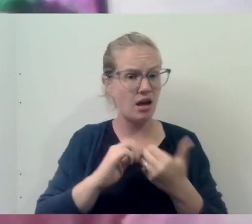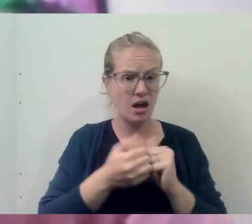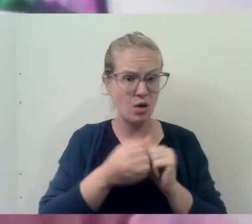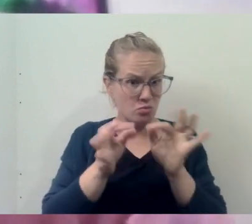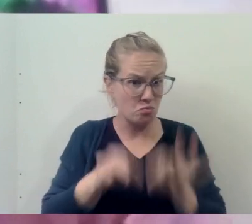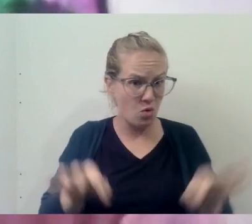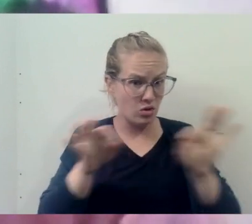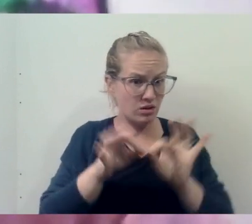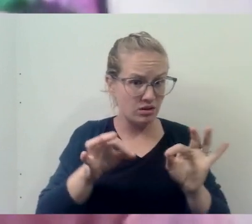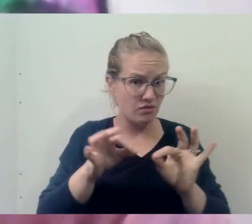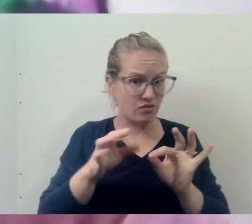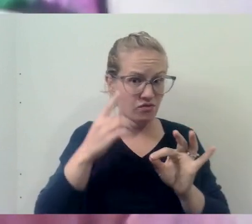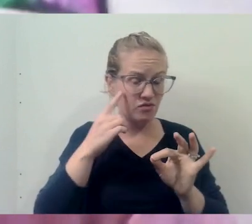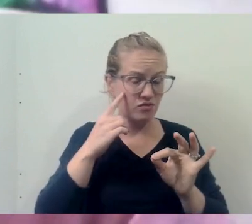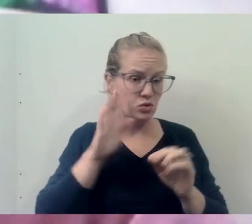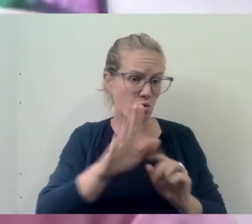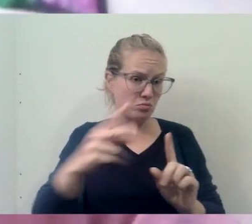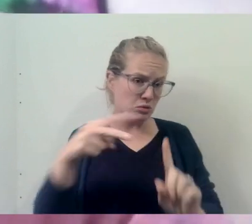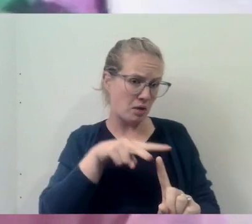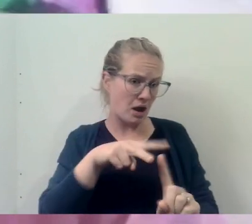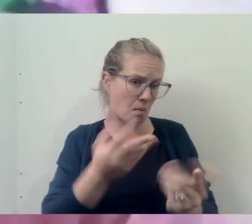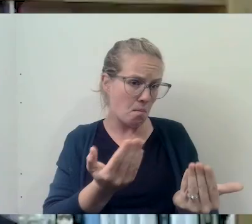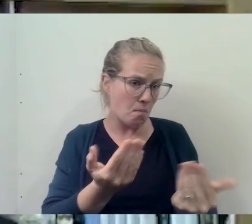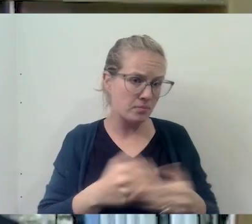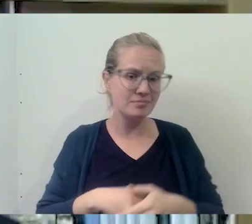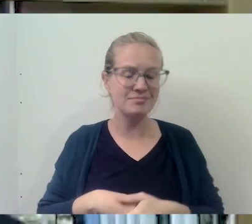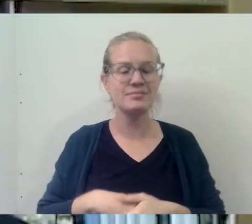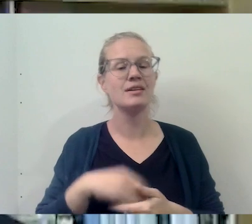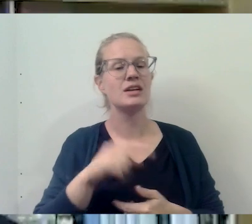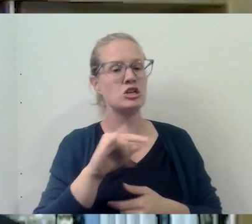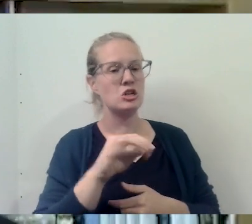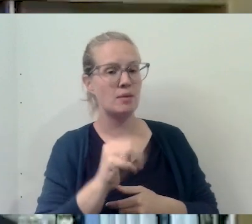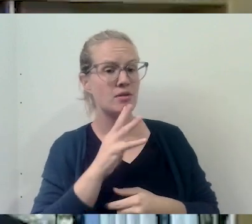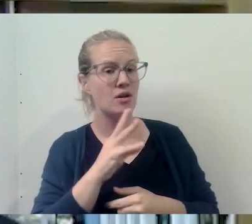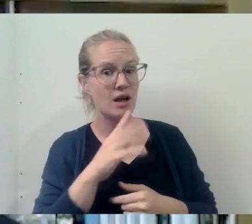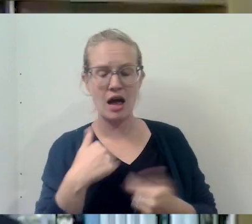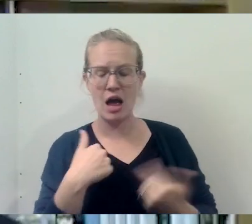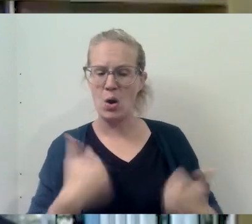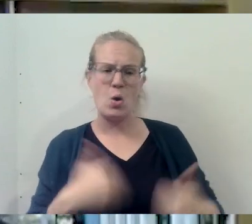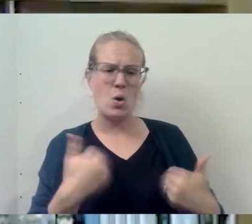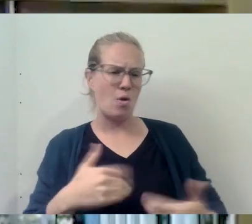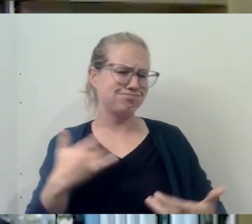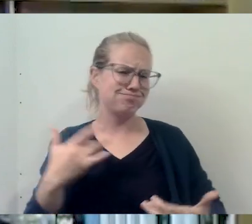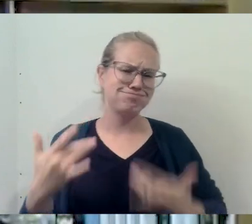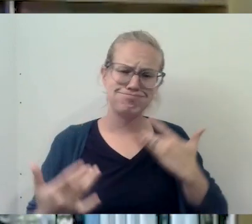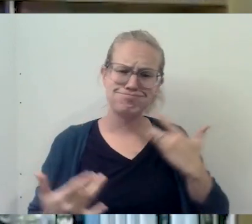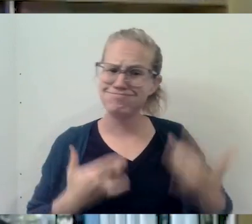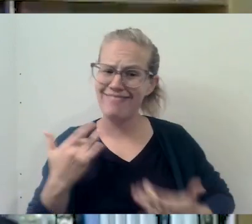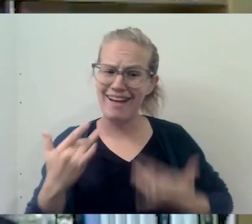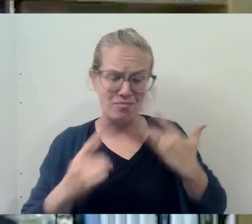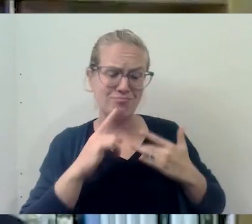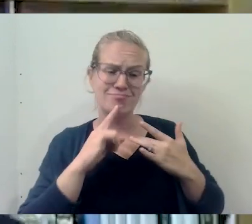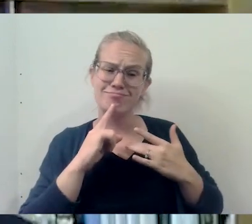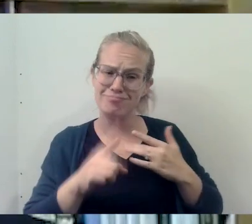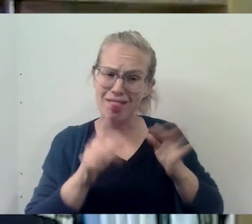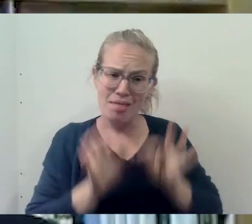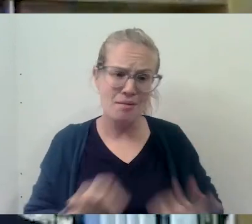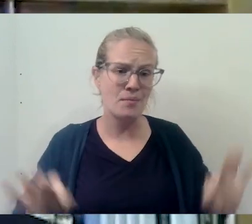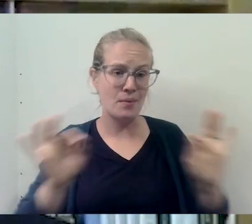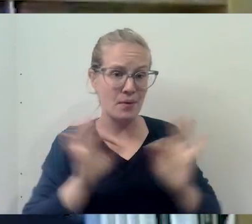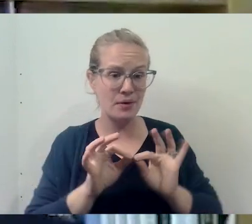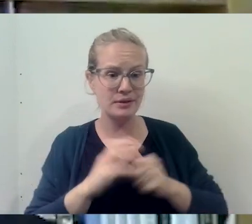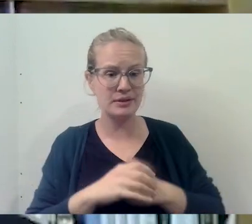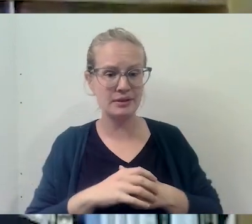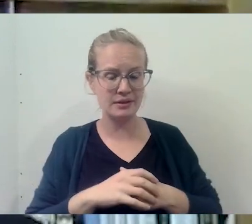important do you think it is from your perspective? You know, I was completely thrilled, and I think it's super important, because